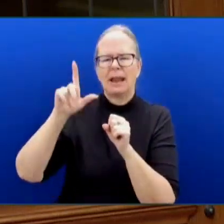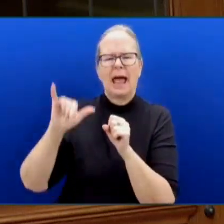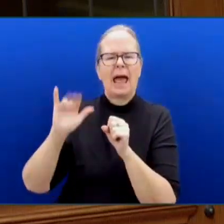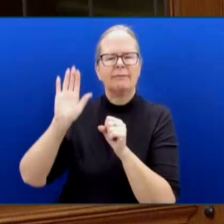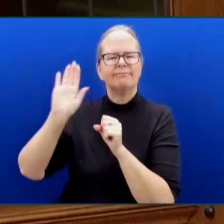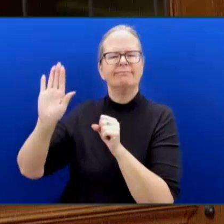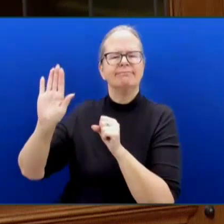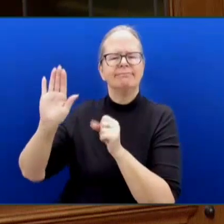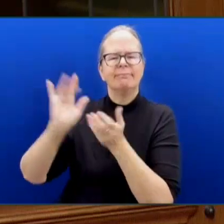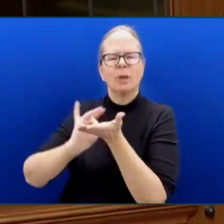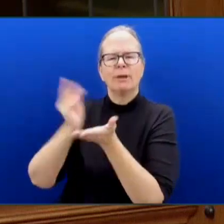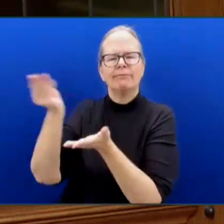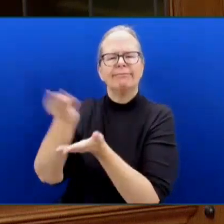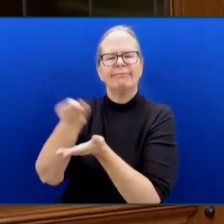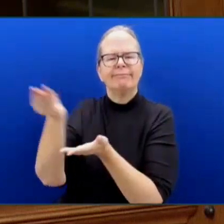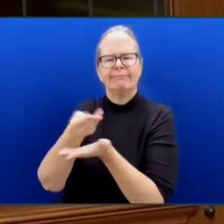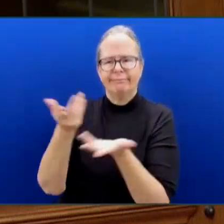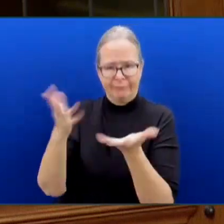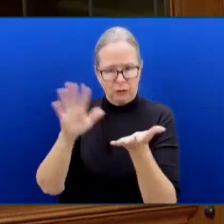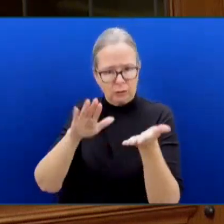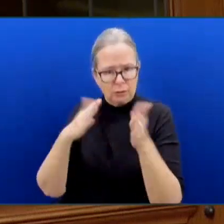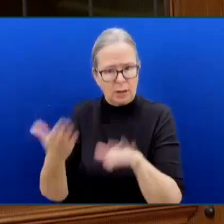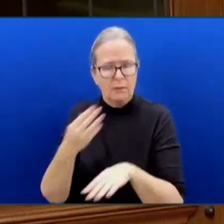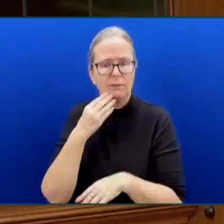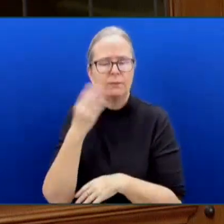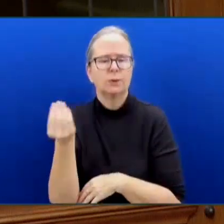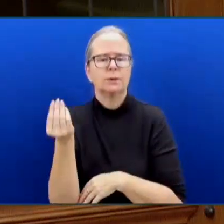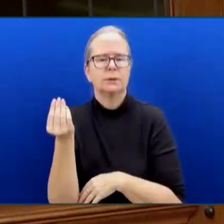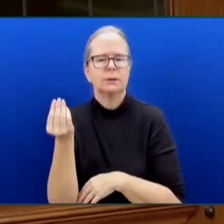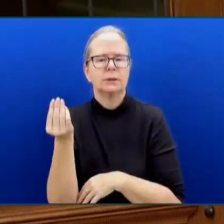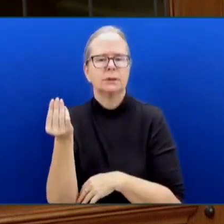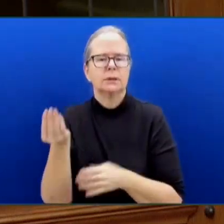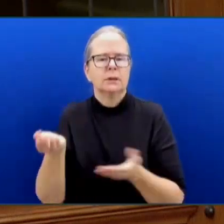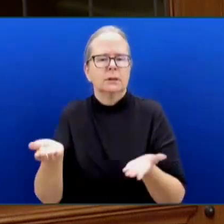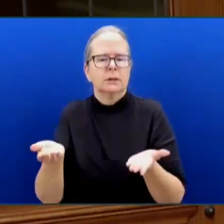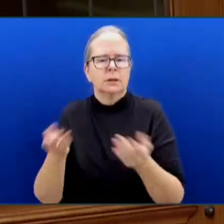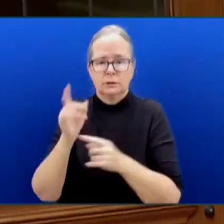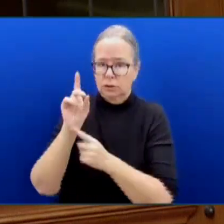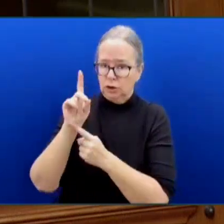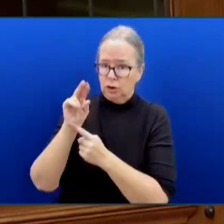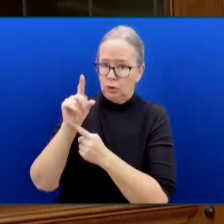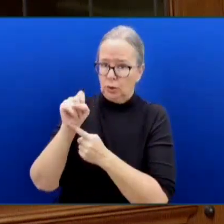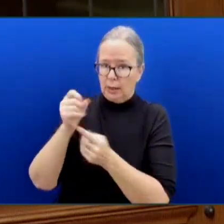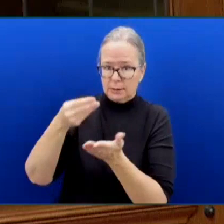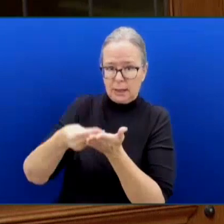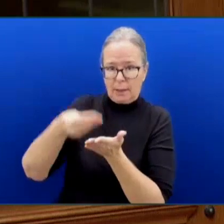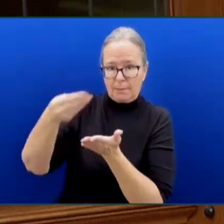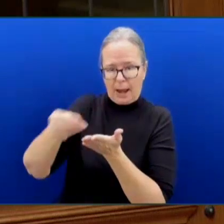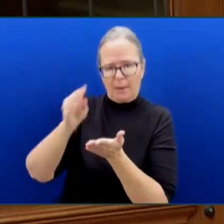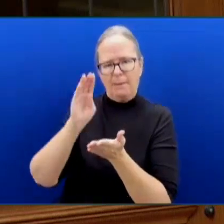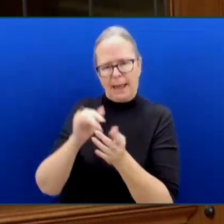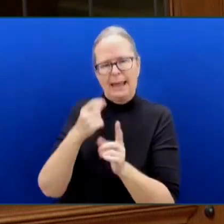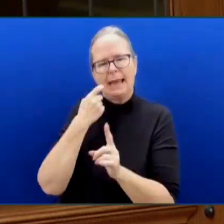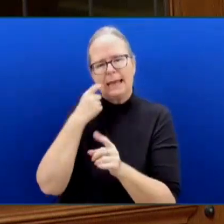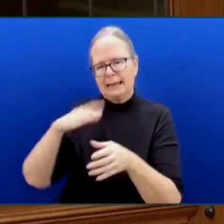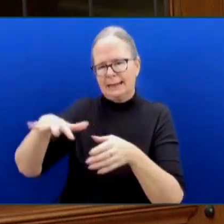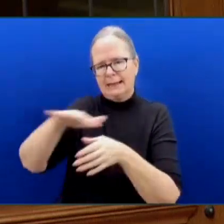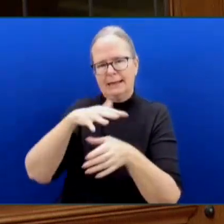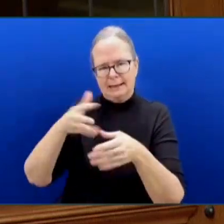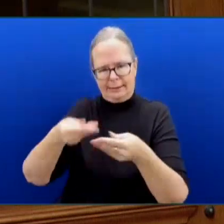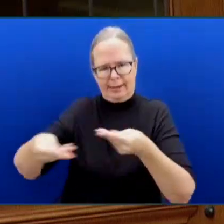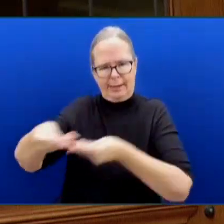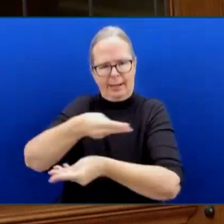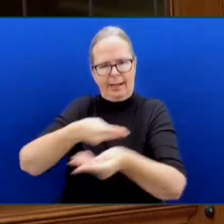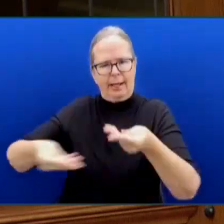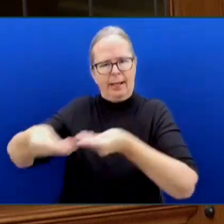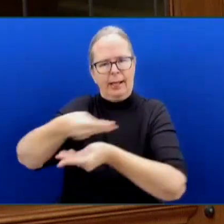The drugs that killed Camilla were bought for by addicts, by the NDP, all paid for with money taken from hard